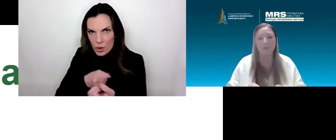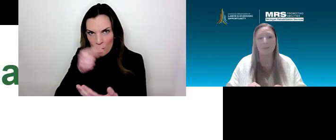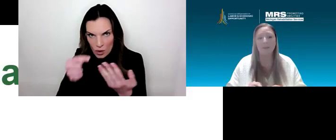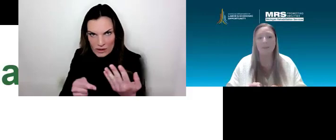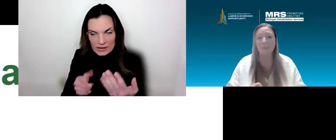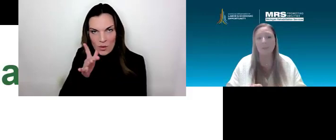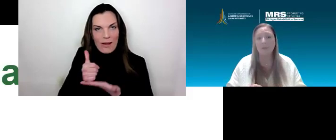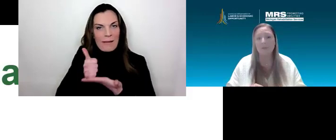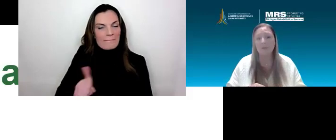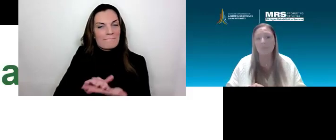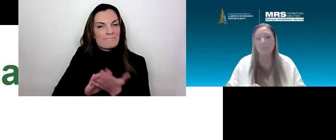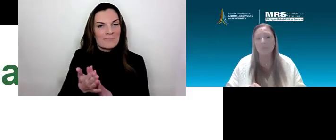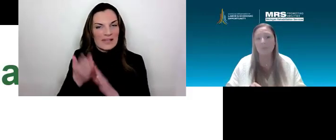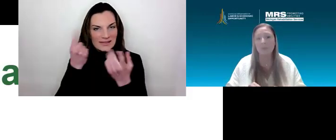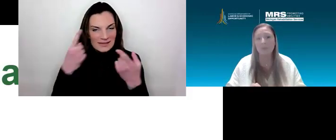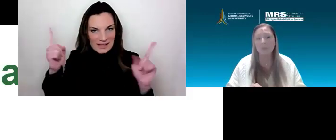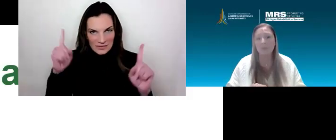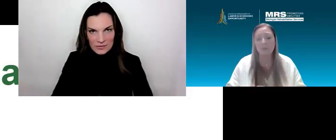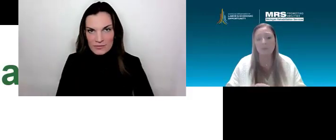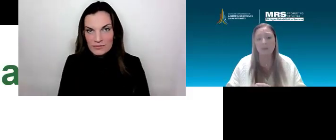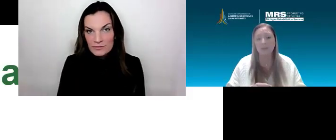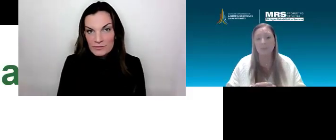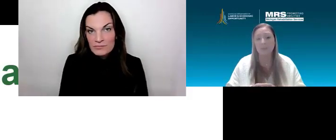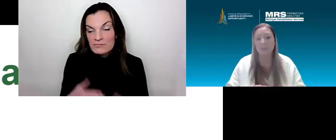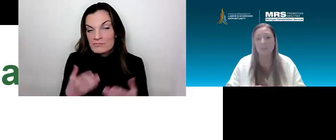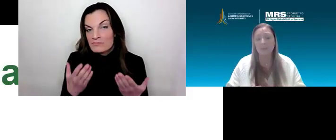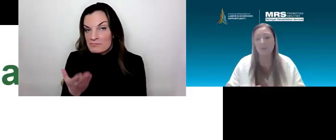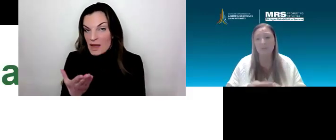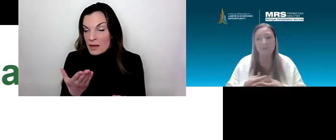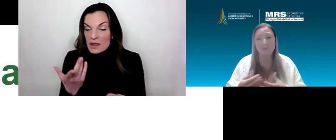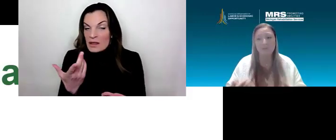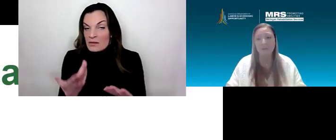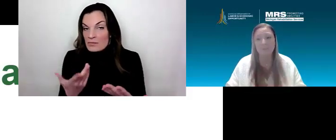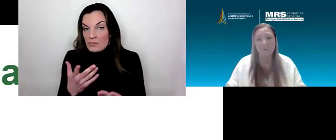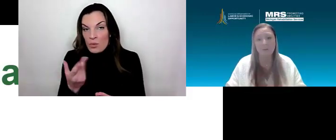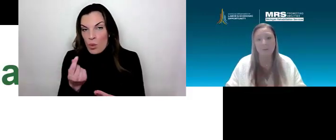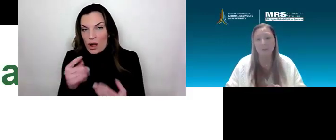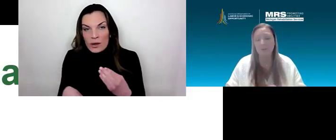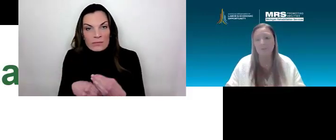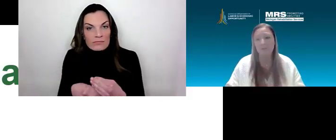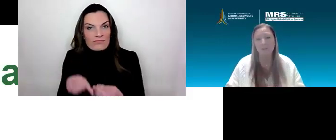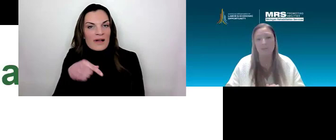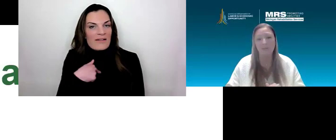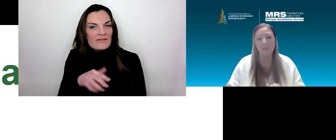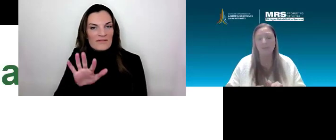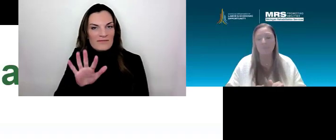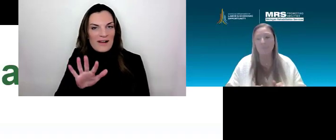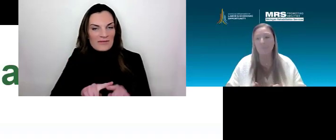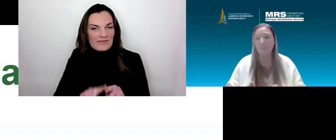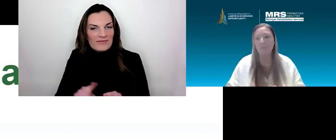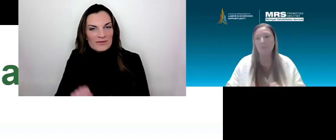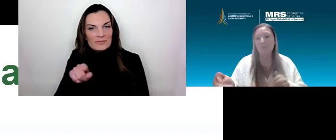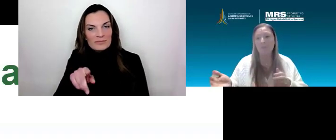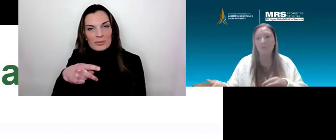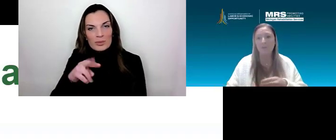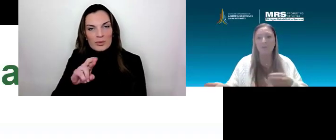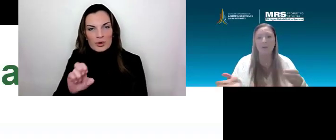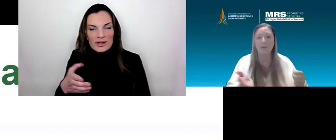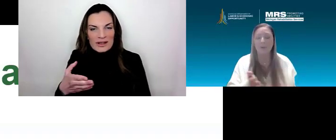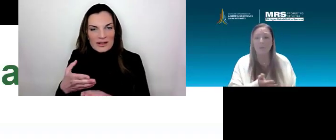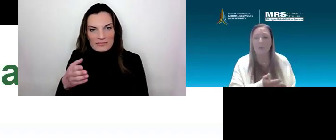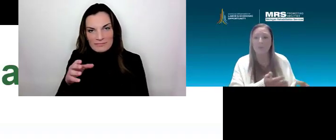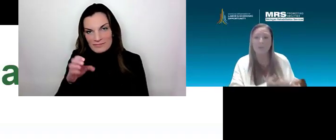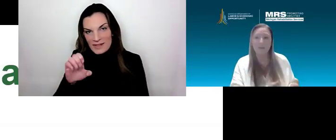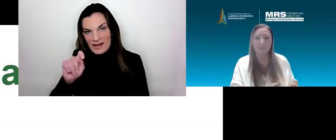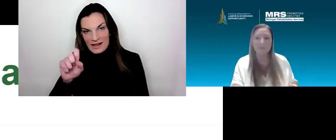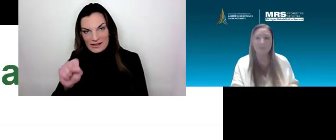And it may also to include, but not limited to any of those five Pre-ETS services. So think of, you know, you